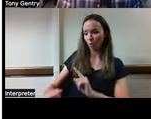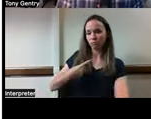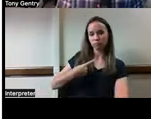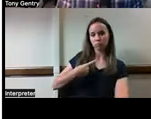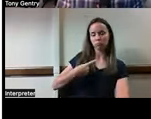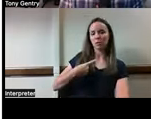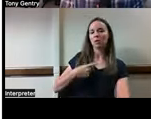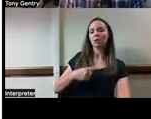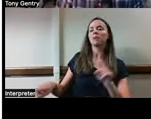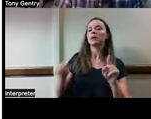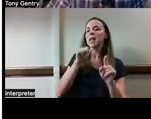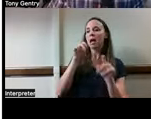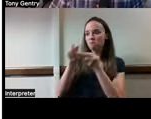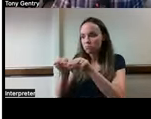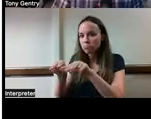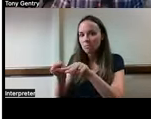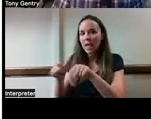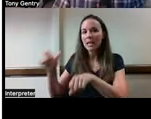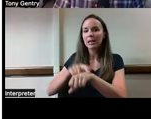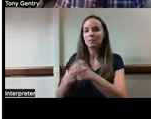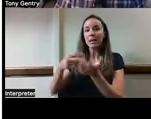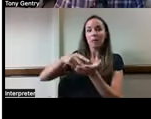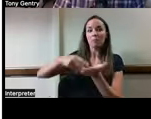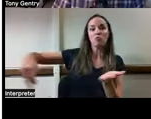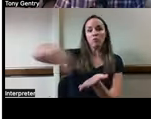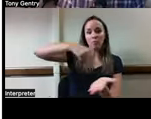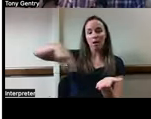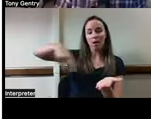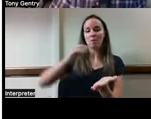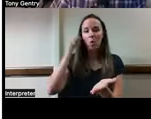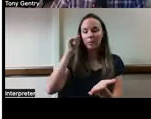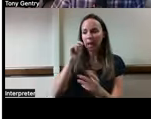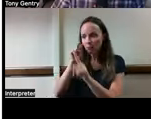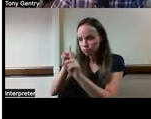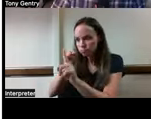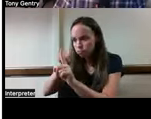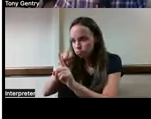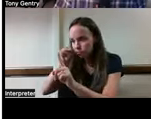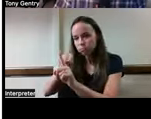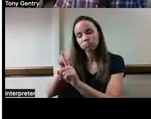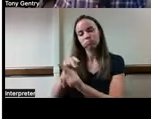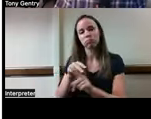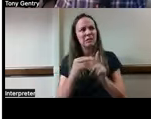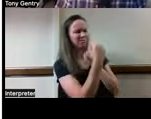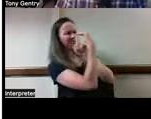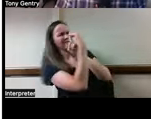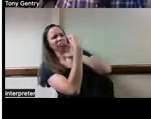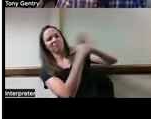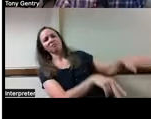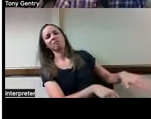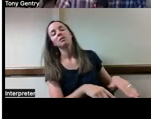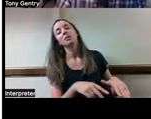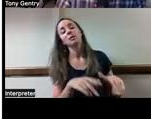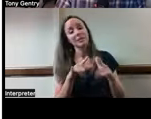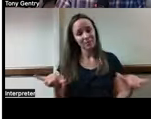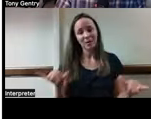be tracking her daughter every time she gets up and moves around the house. She's not being helicoptered all the time and the daughter at the same time